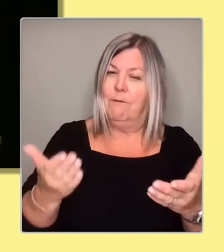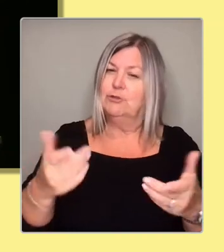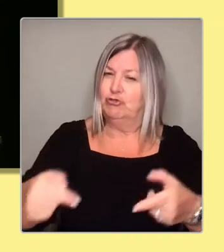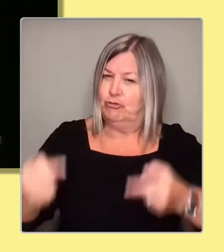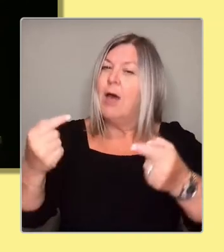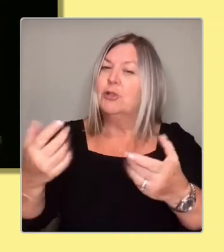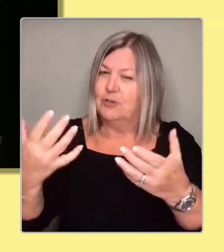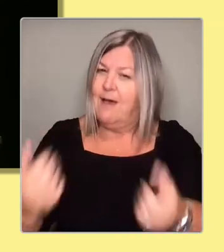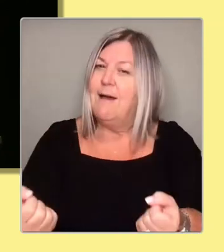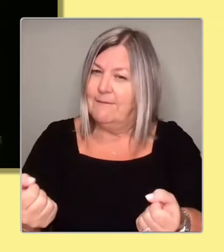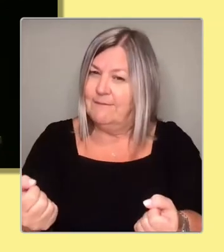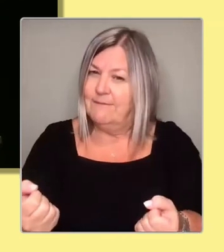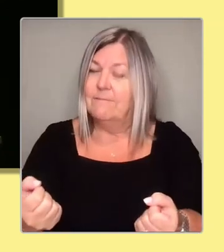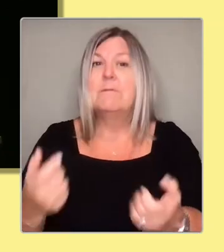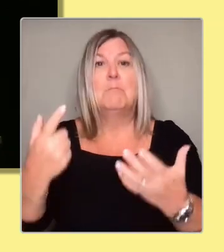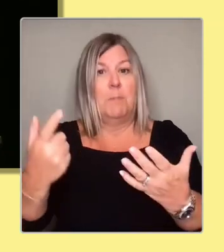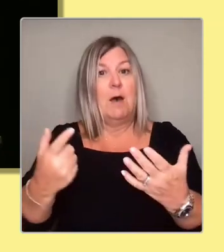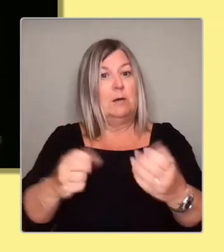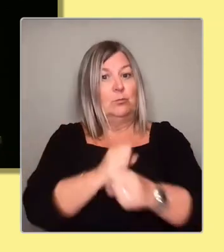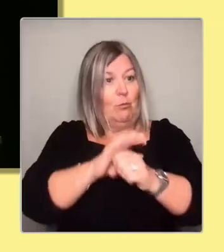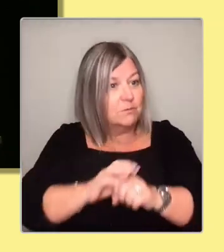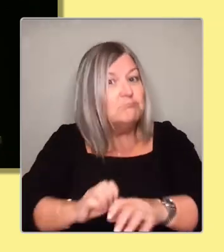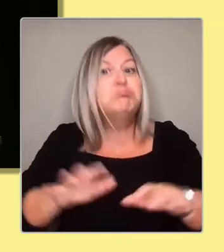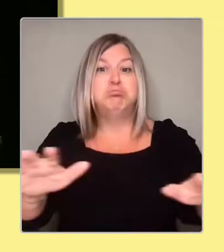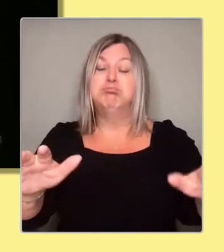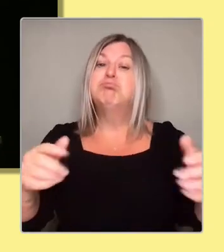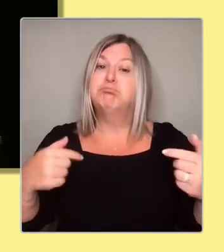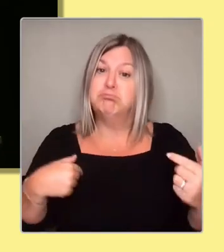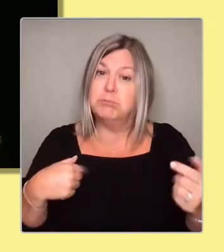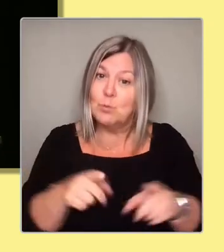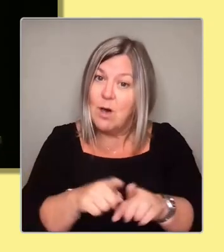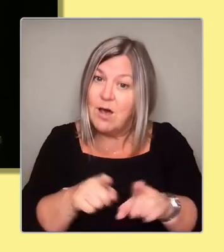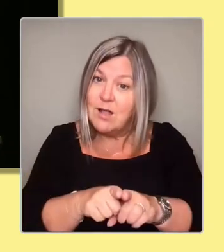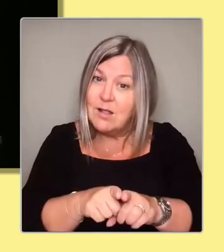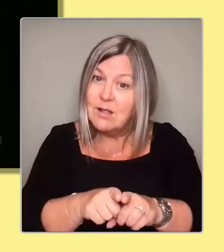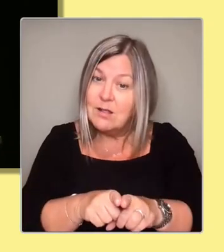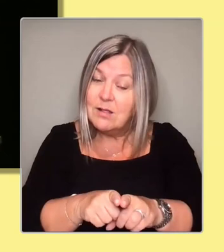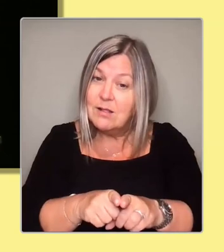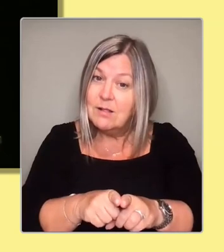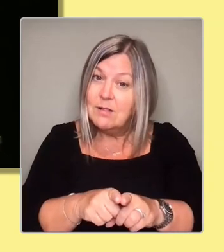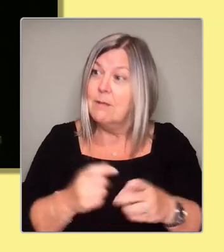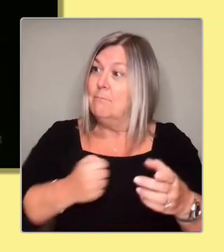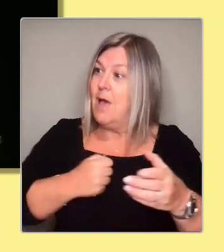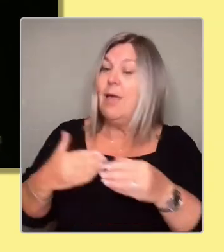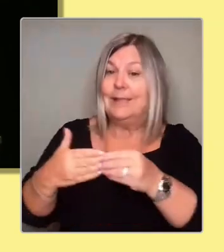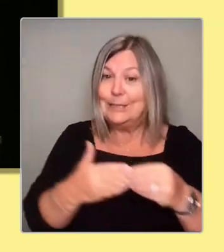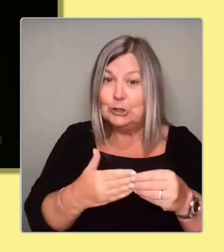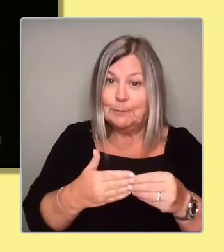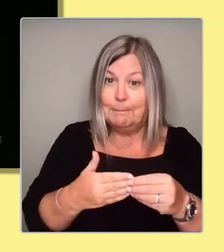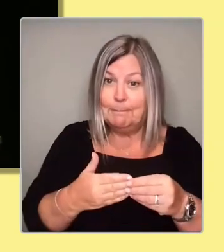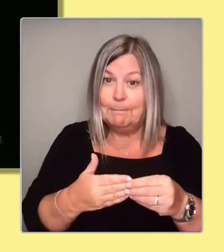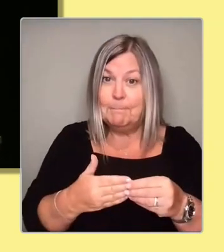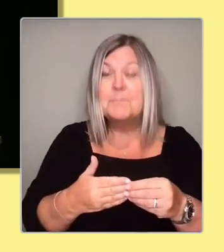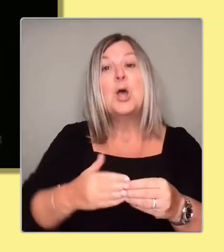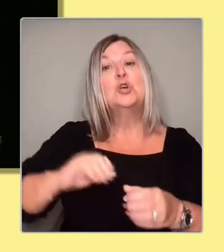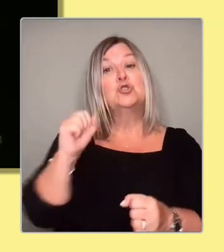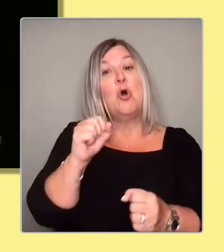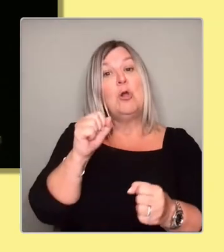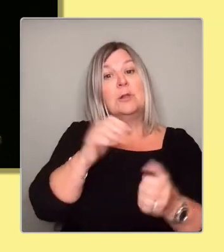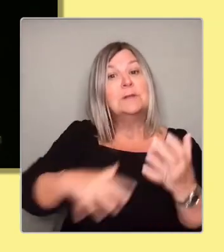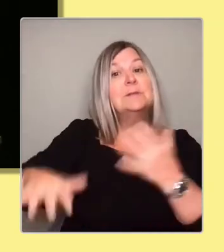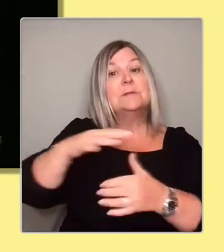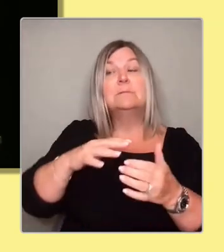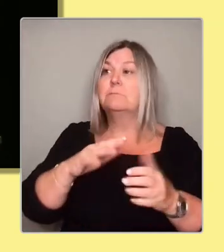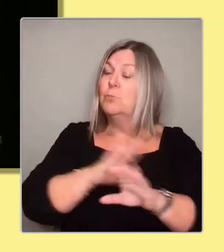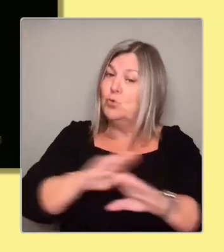leadership. And not by chance, not by good fortune, that Scotland is the only nation that hasn't had NHS strikes. And